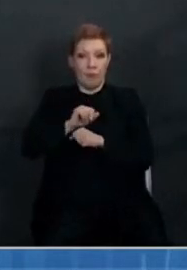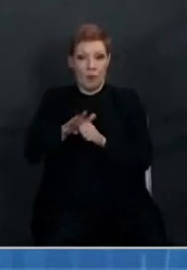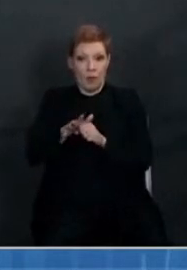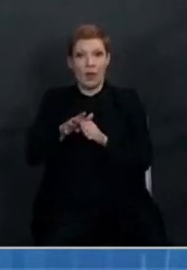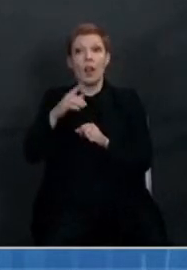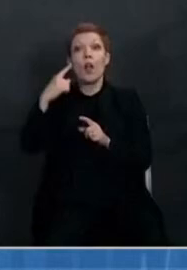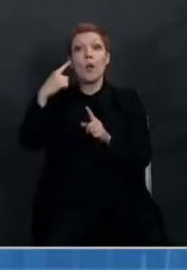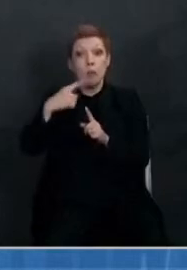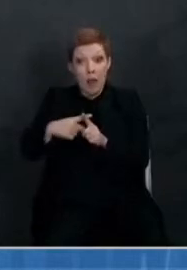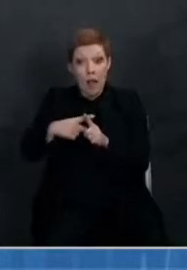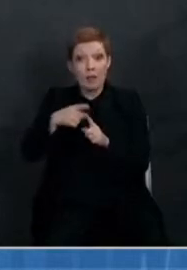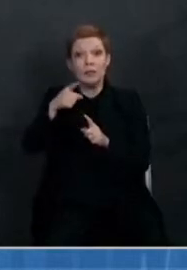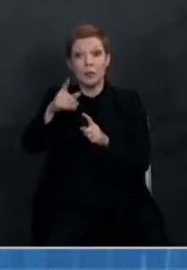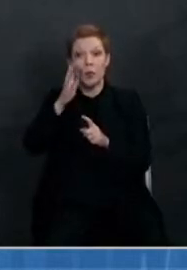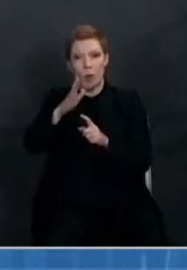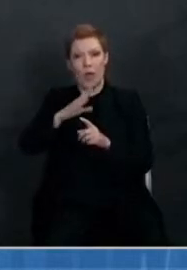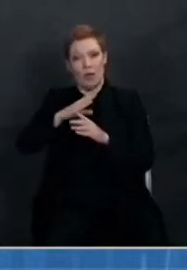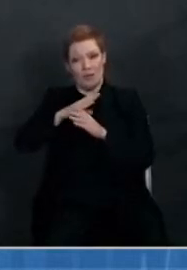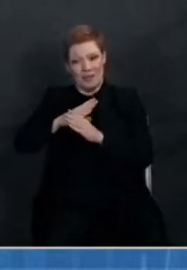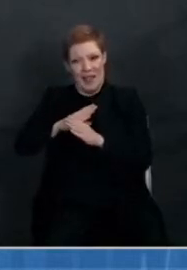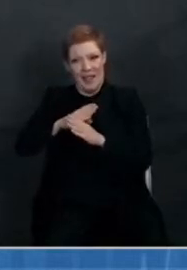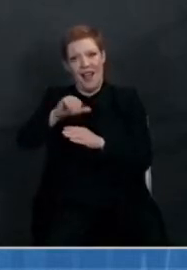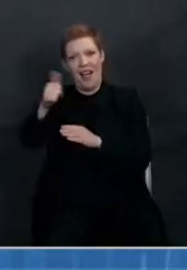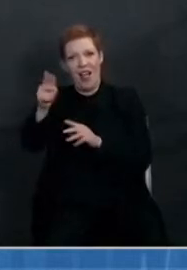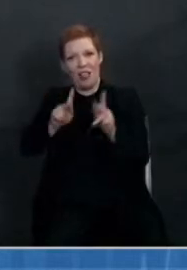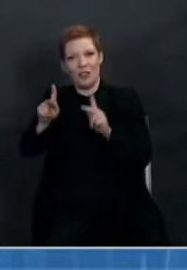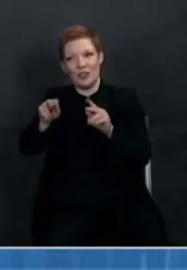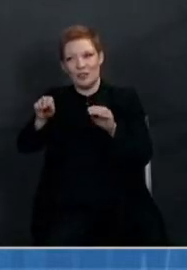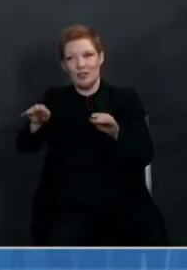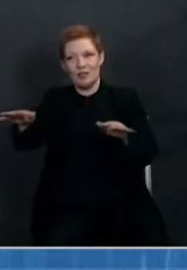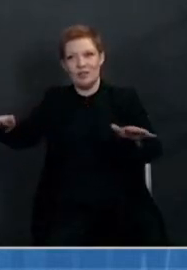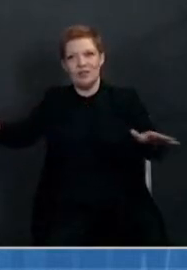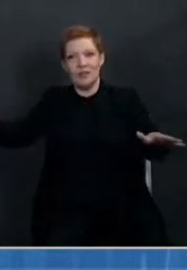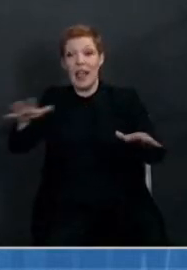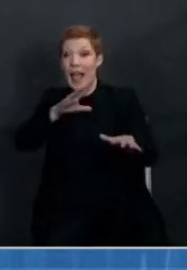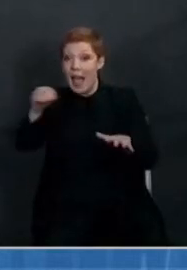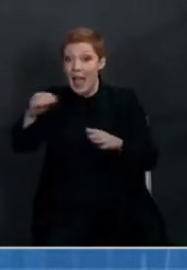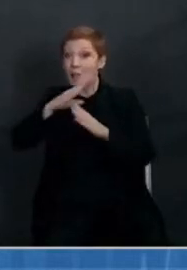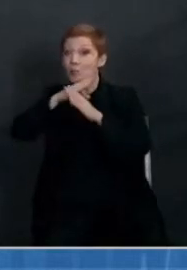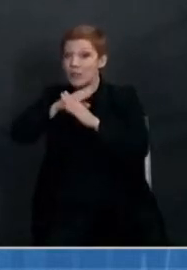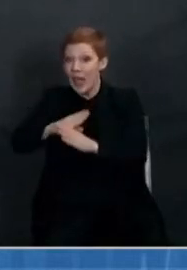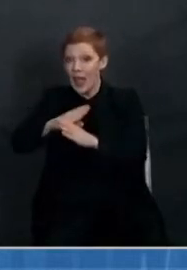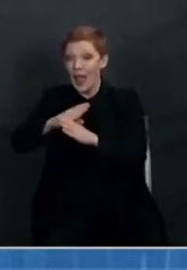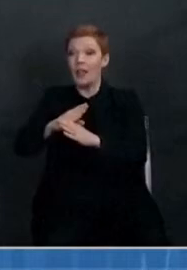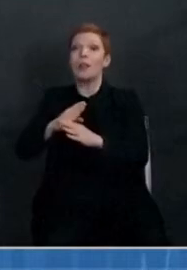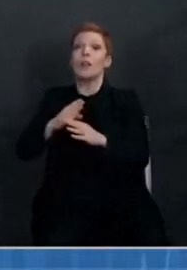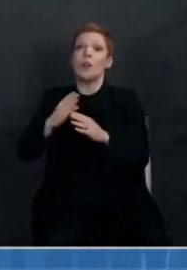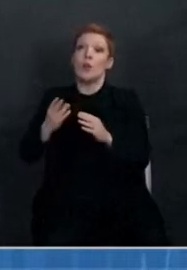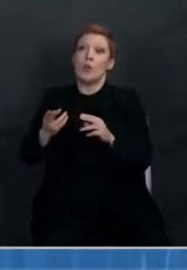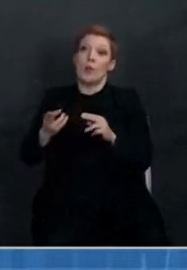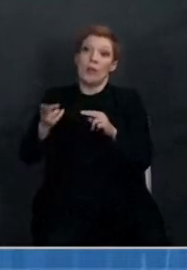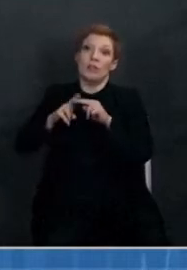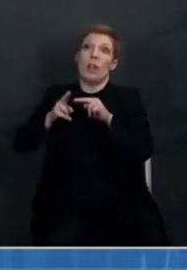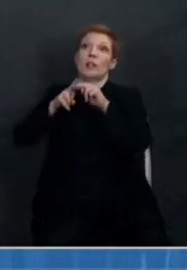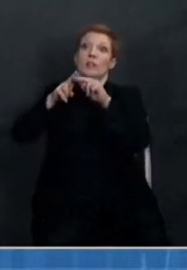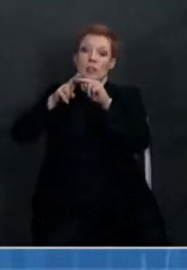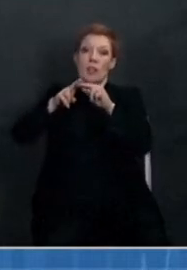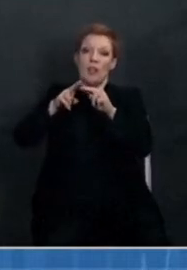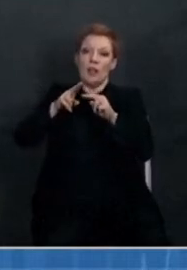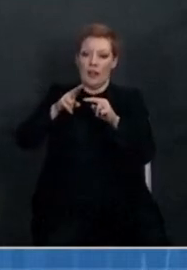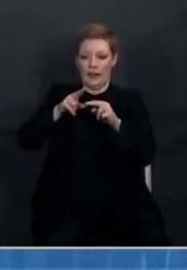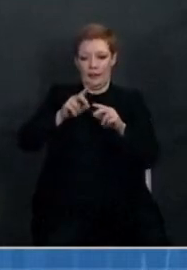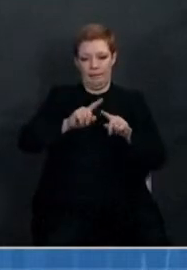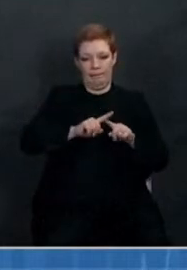here in our country. And when you look at the global situation, which is the reason why we want to make sure we're part of a global community,